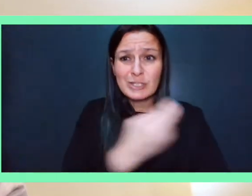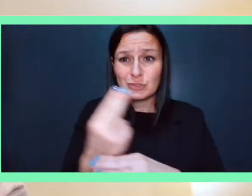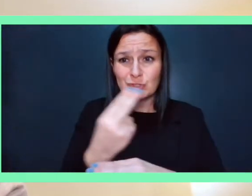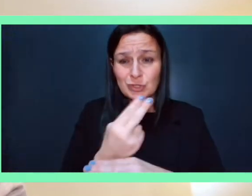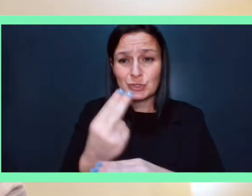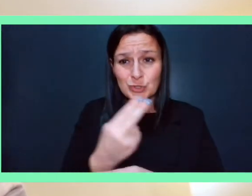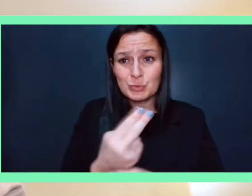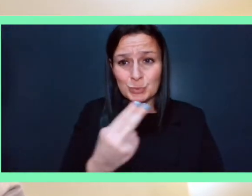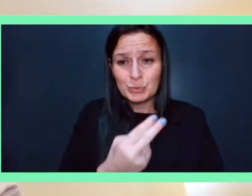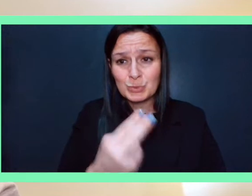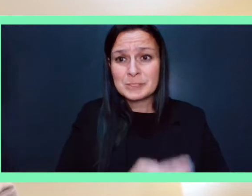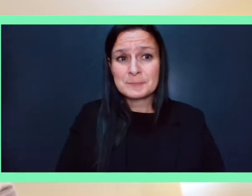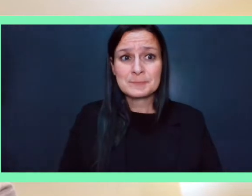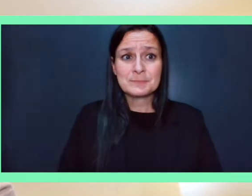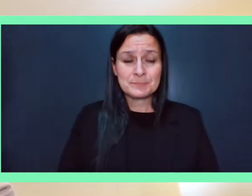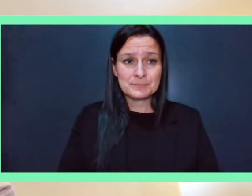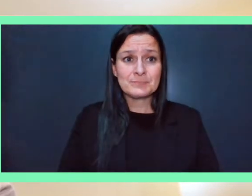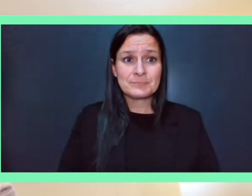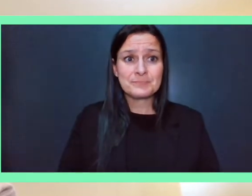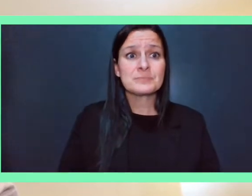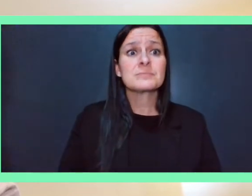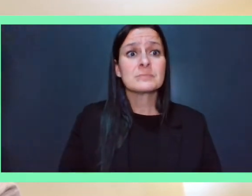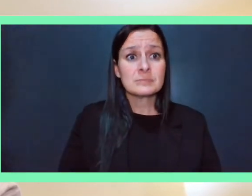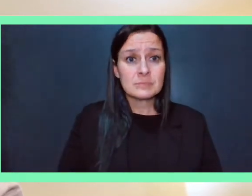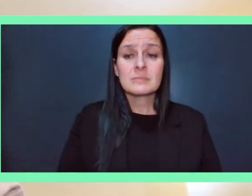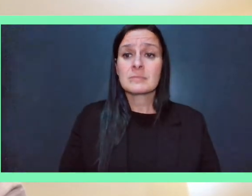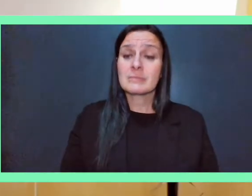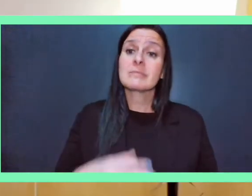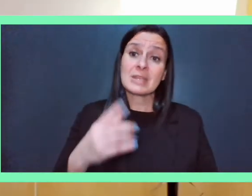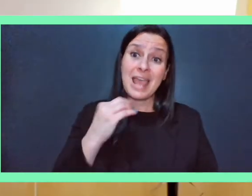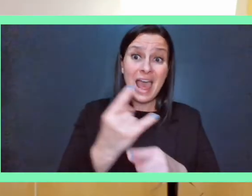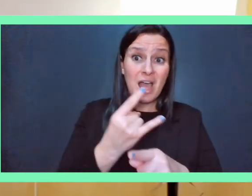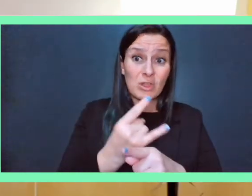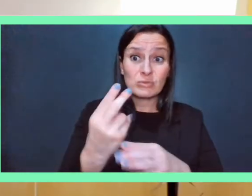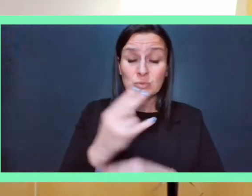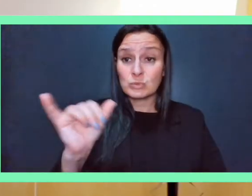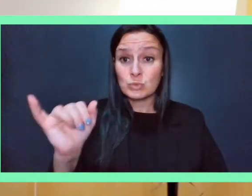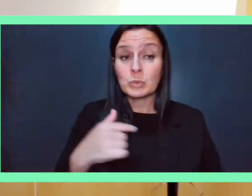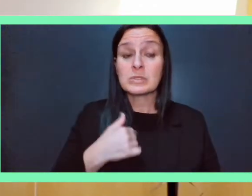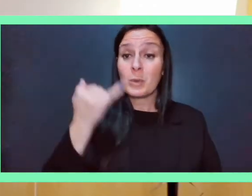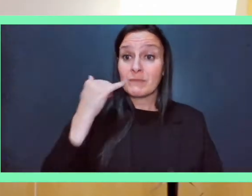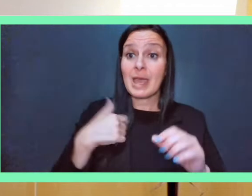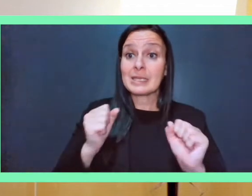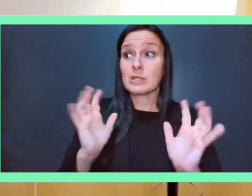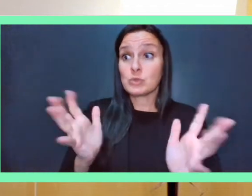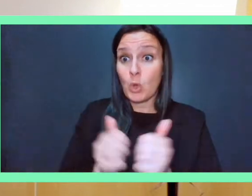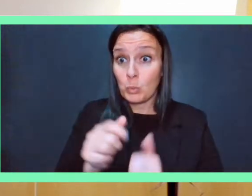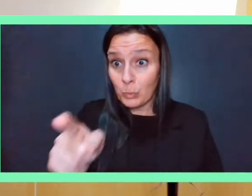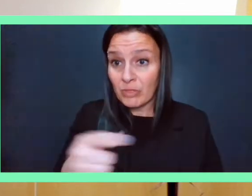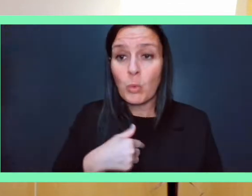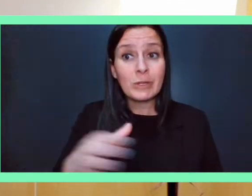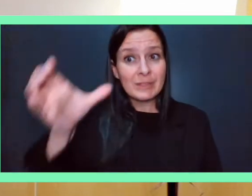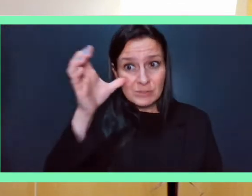actively using illicit drugs and alcohol you know if I can either speak to or listen to more so